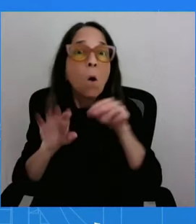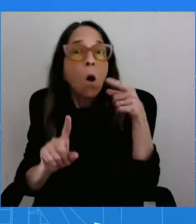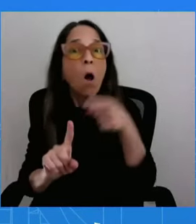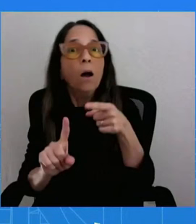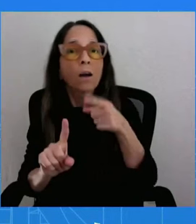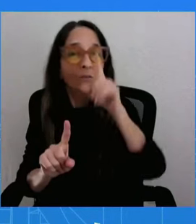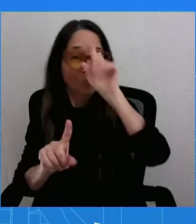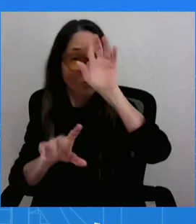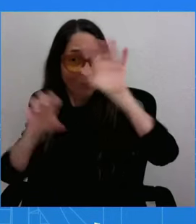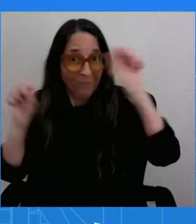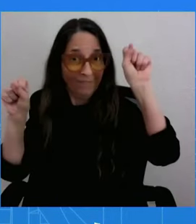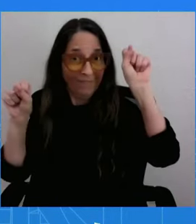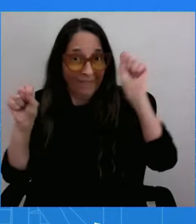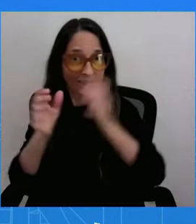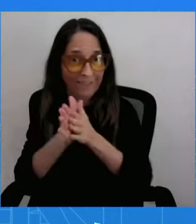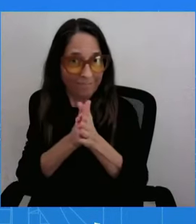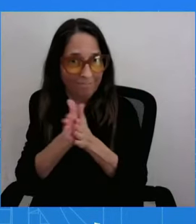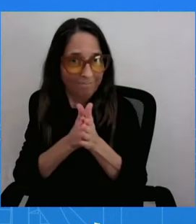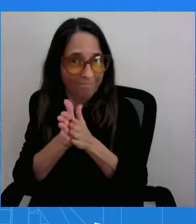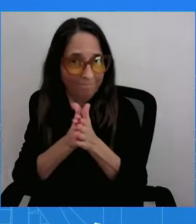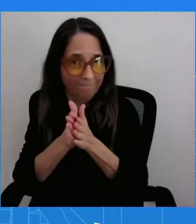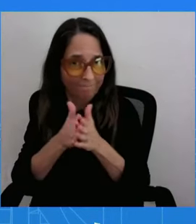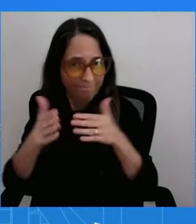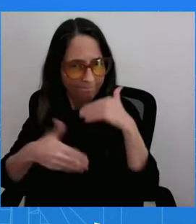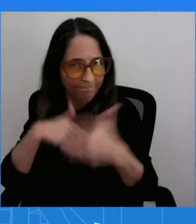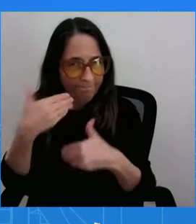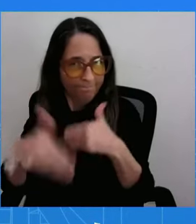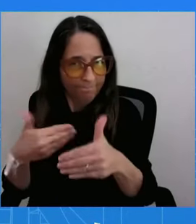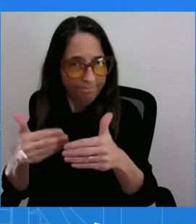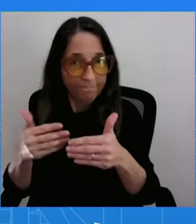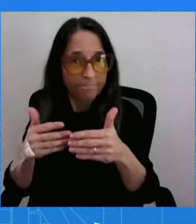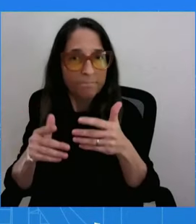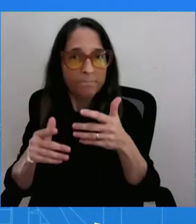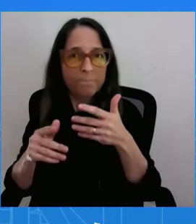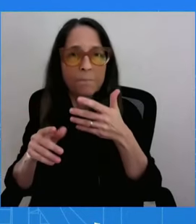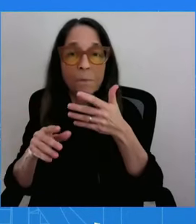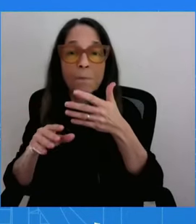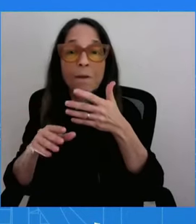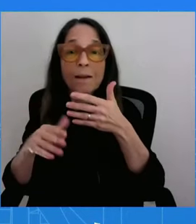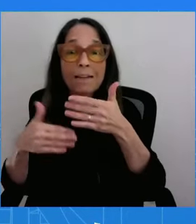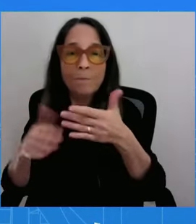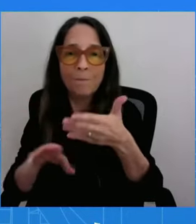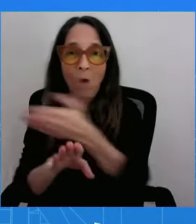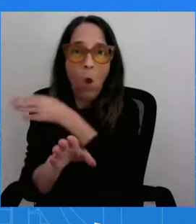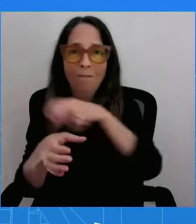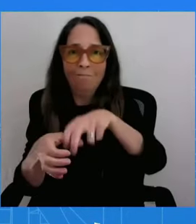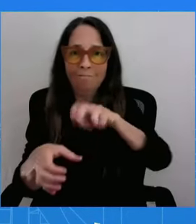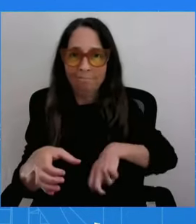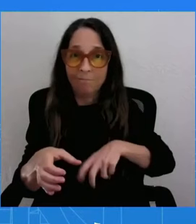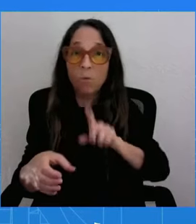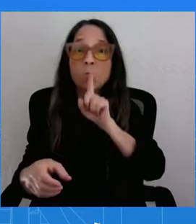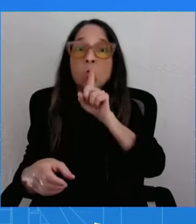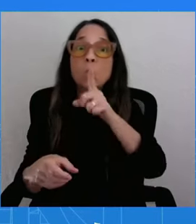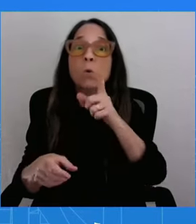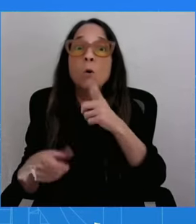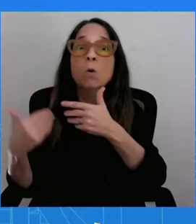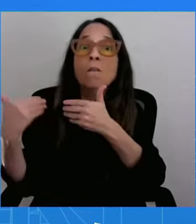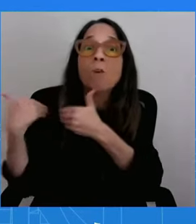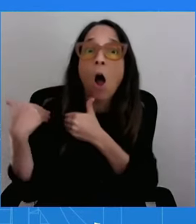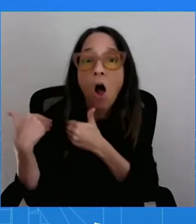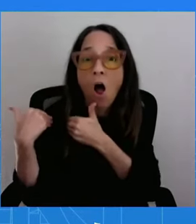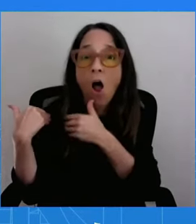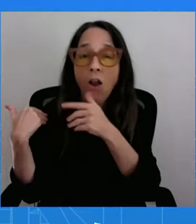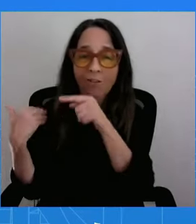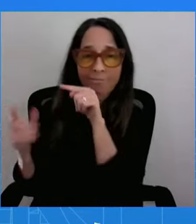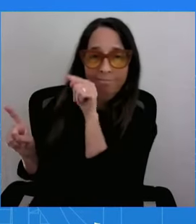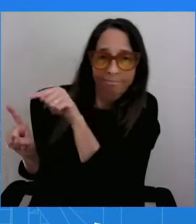months to do just that, and it is Congress. We have laid out, we have laid out what it is that we believe needs to